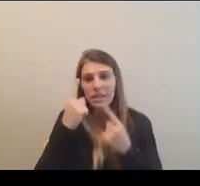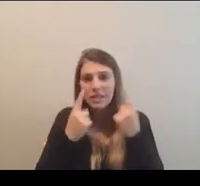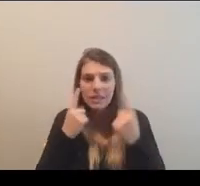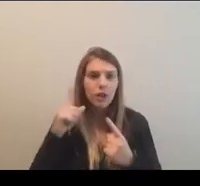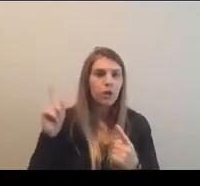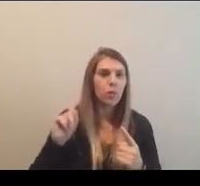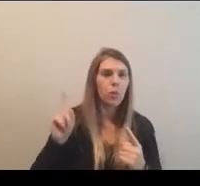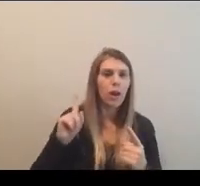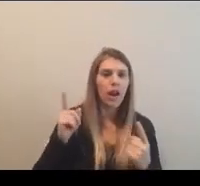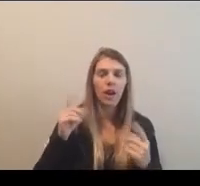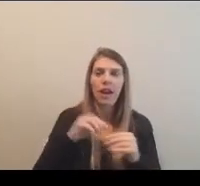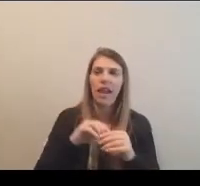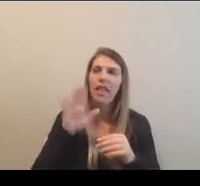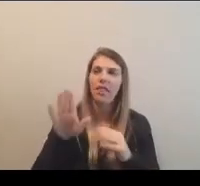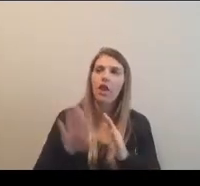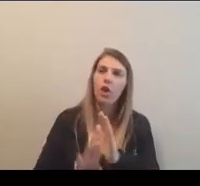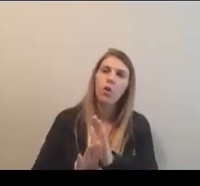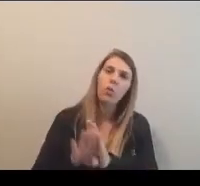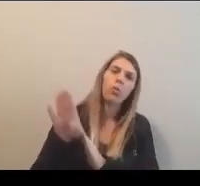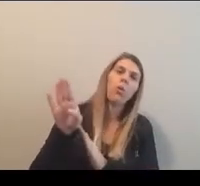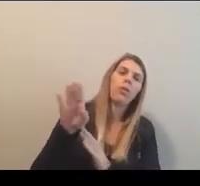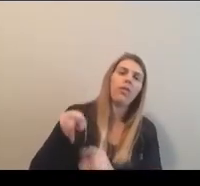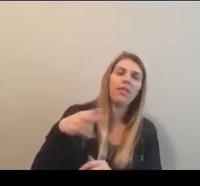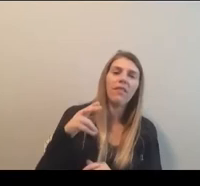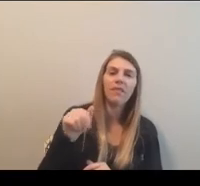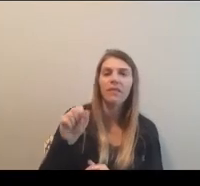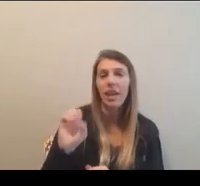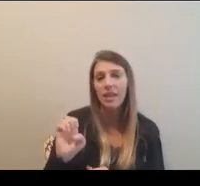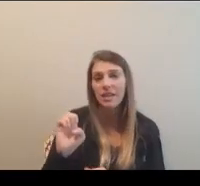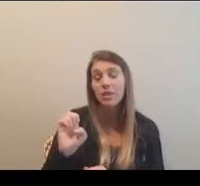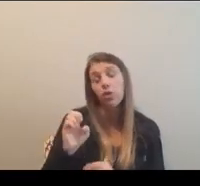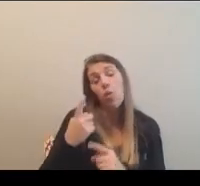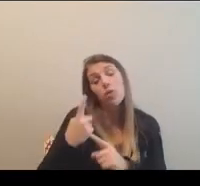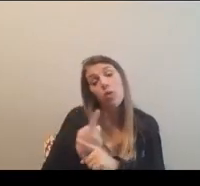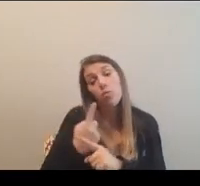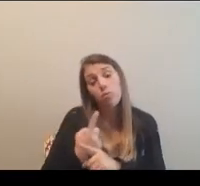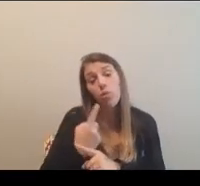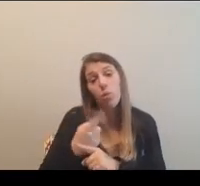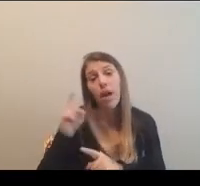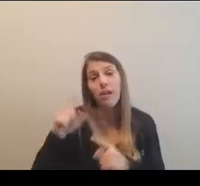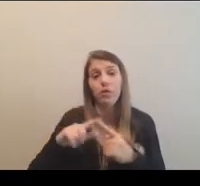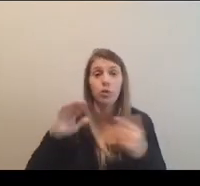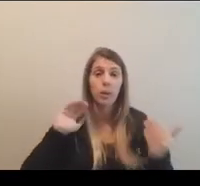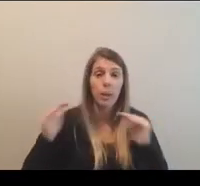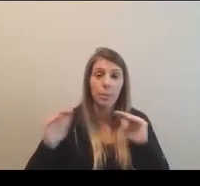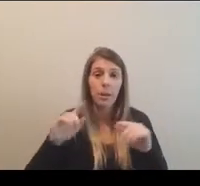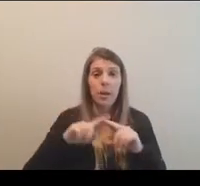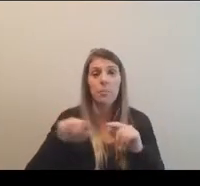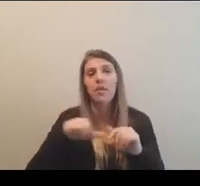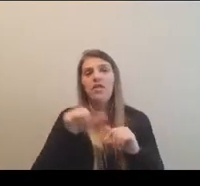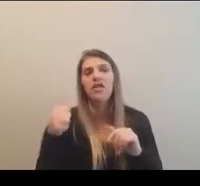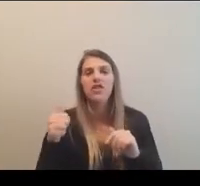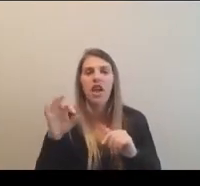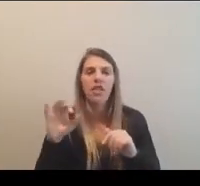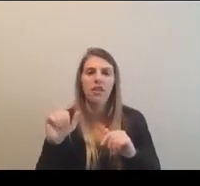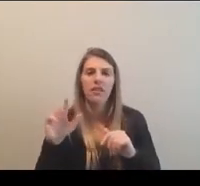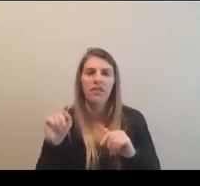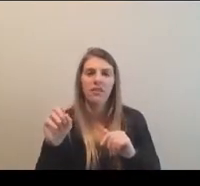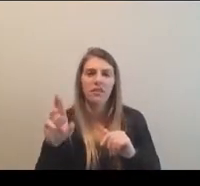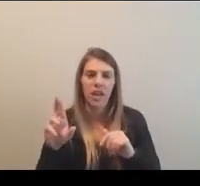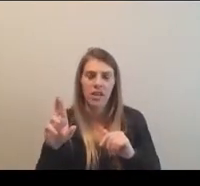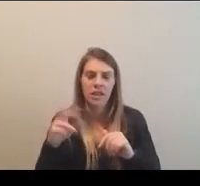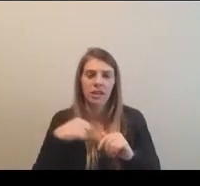they are in their growth phase. So it is appropriate. We have to do these comparisons, but there's other factors that we have to